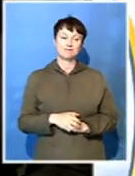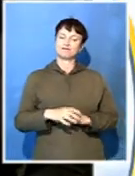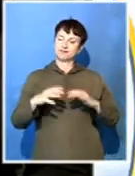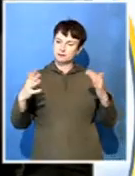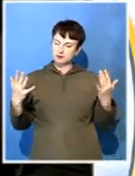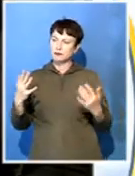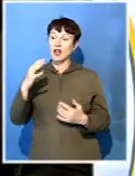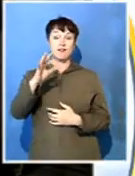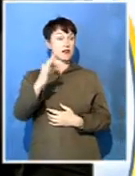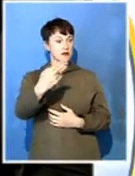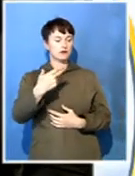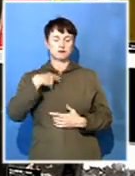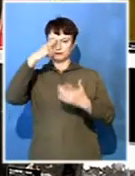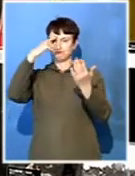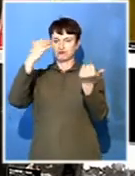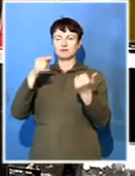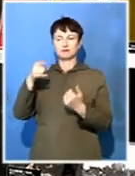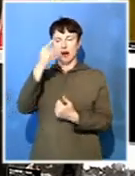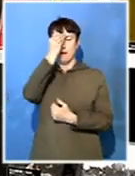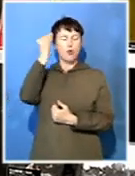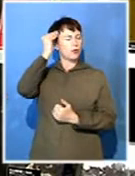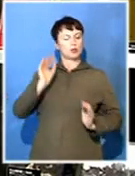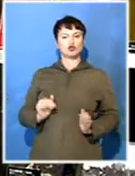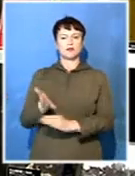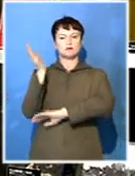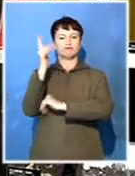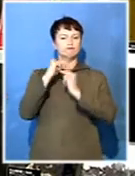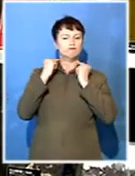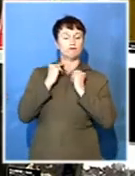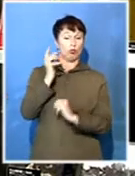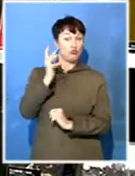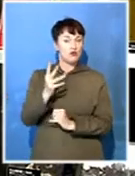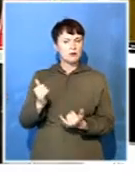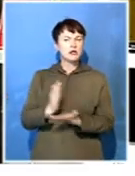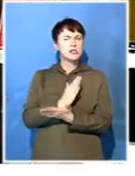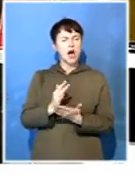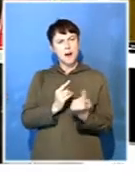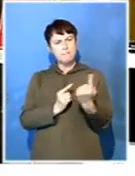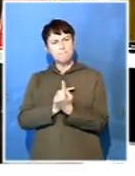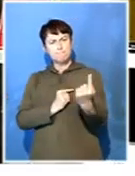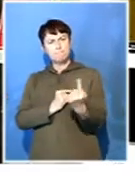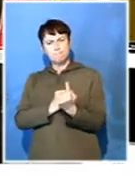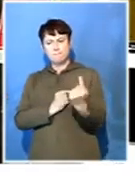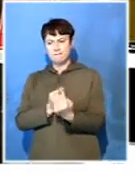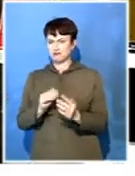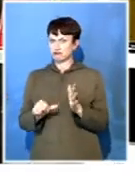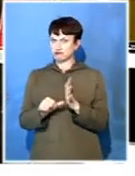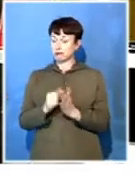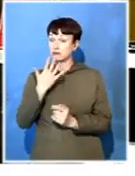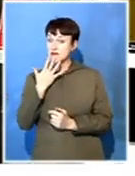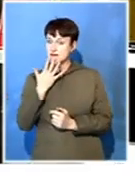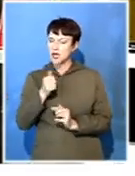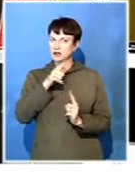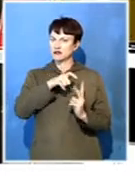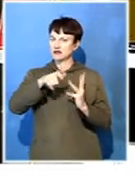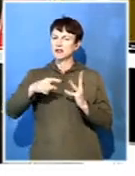Well, Frances, we're expecting that memorial service to get underway any minute now, but some of the dignitaries that have already started arriving include some of